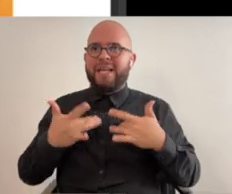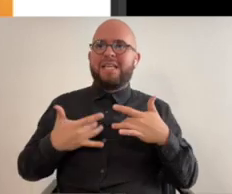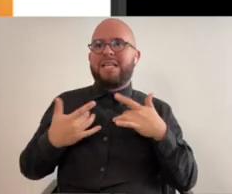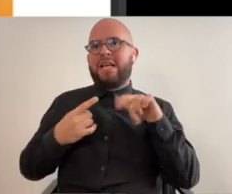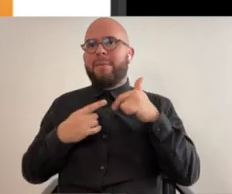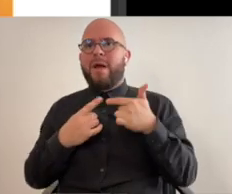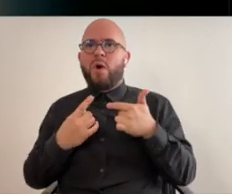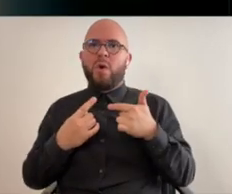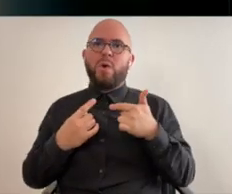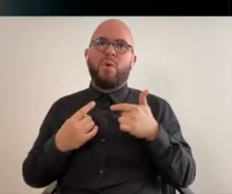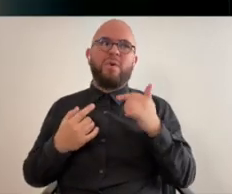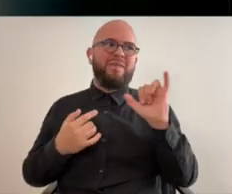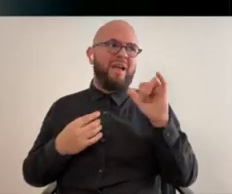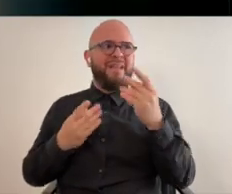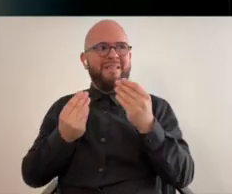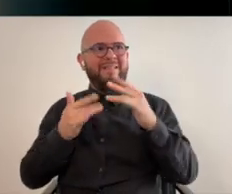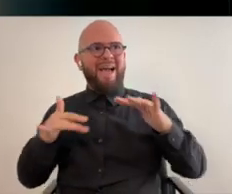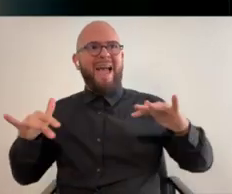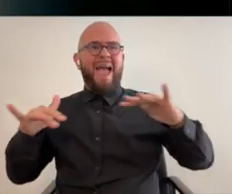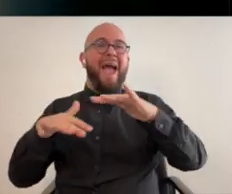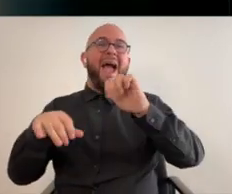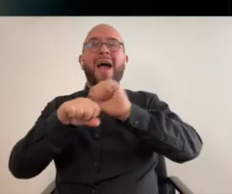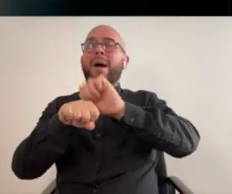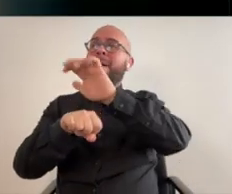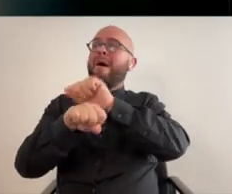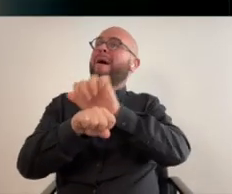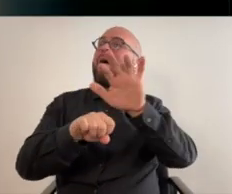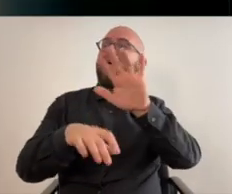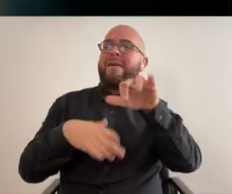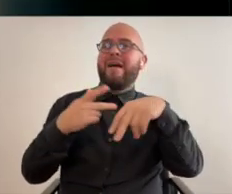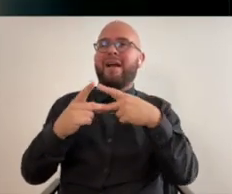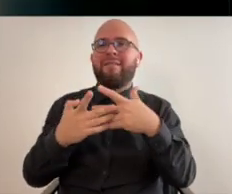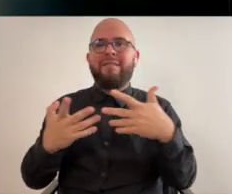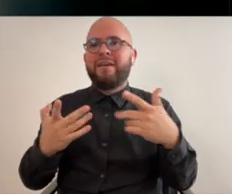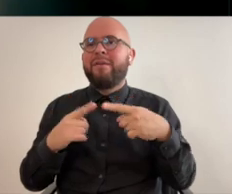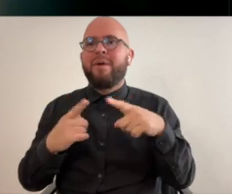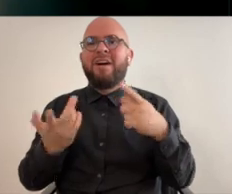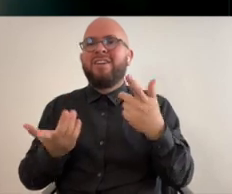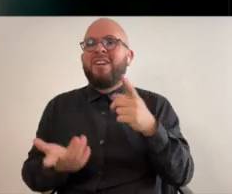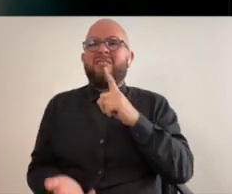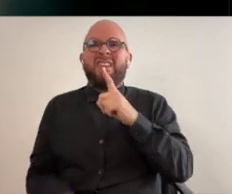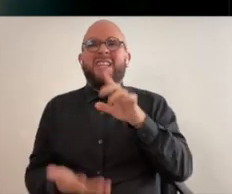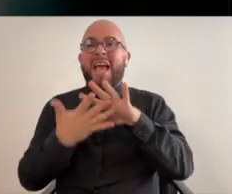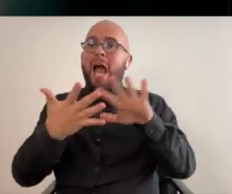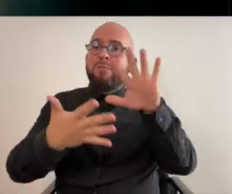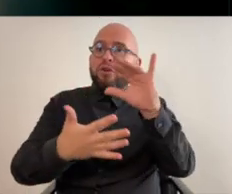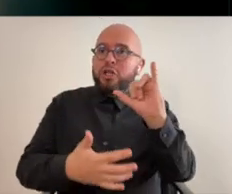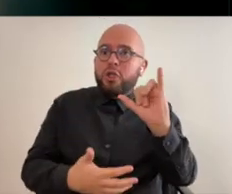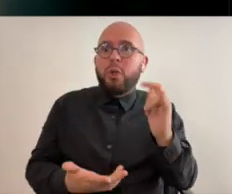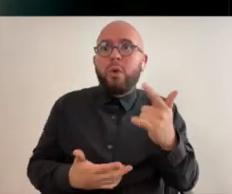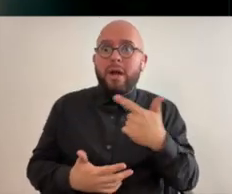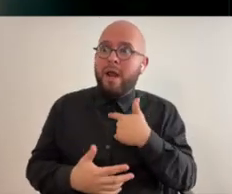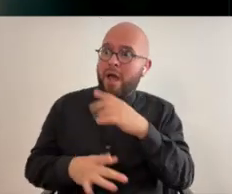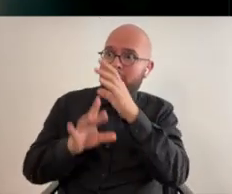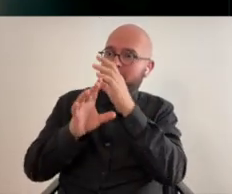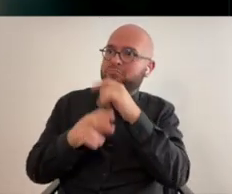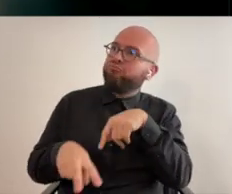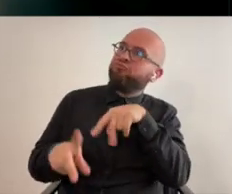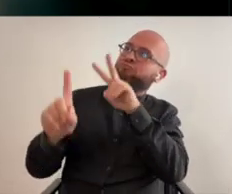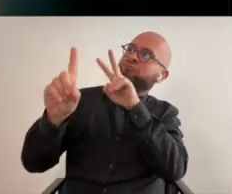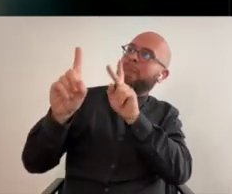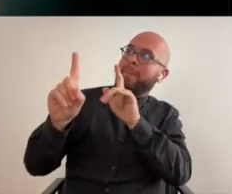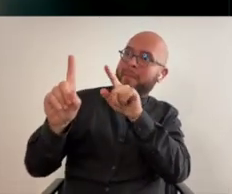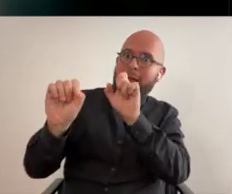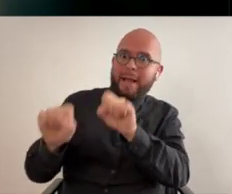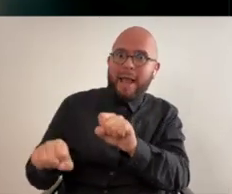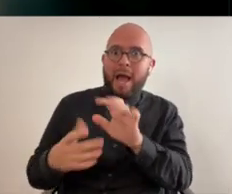i have tried to get excited about landscapes or still gifts and all these things and even abstract